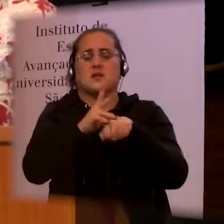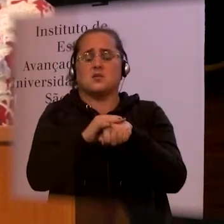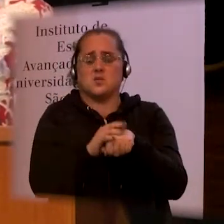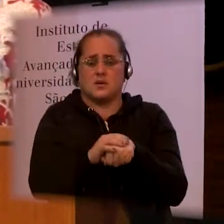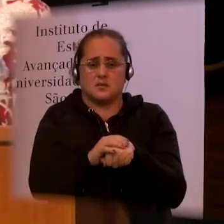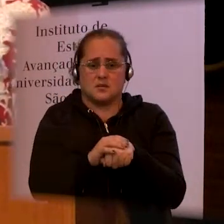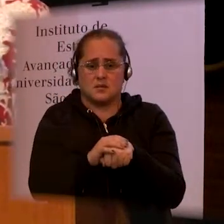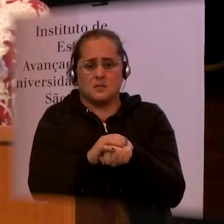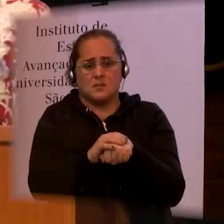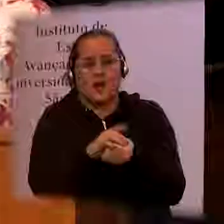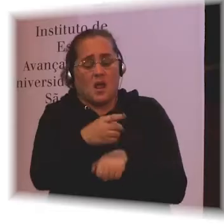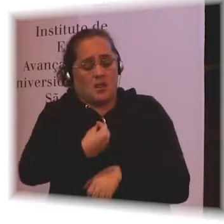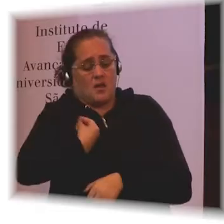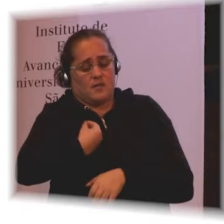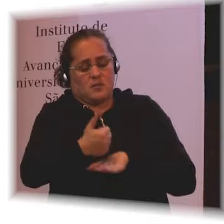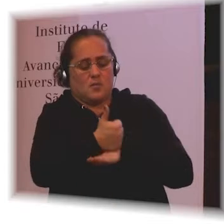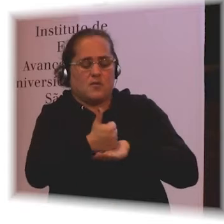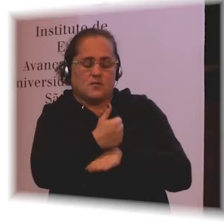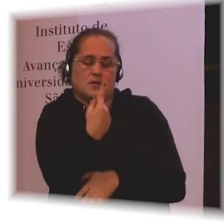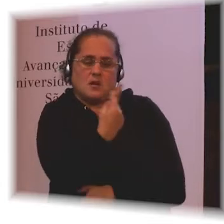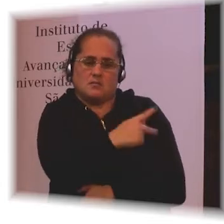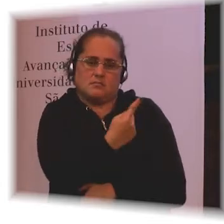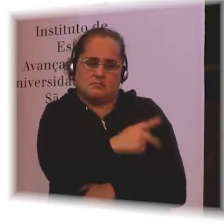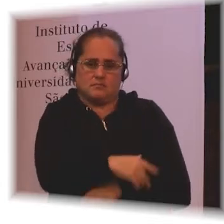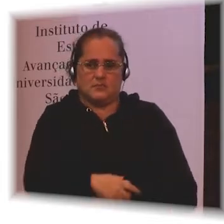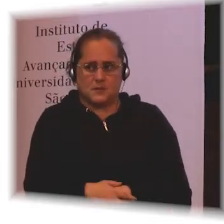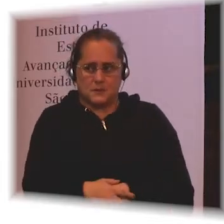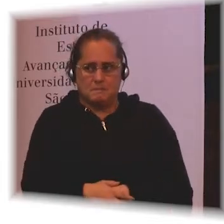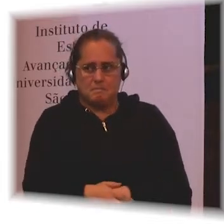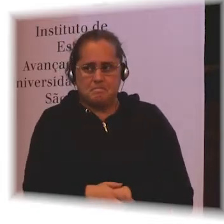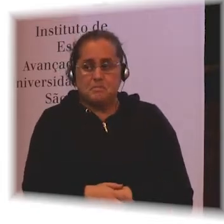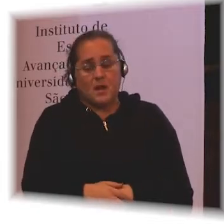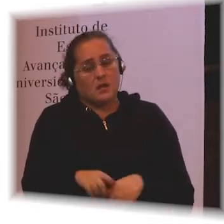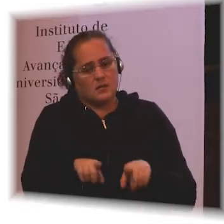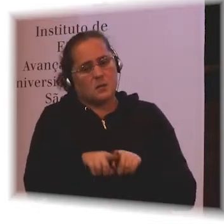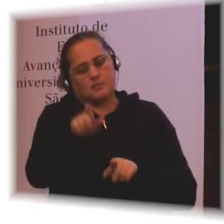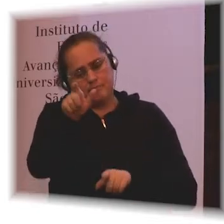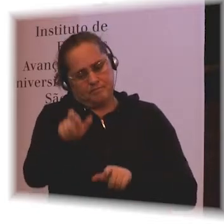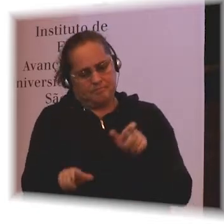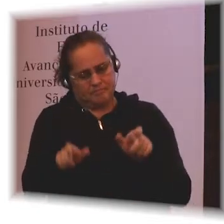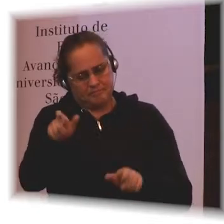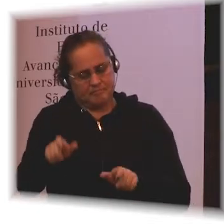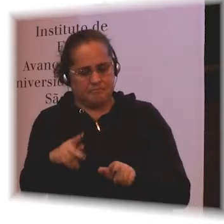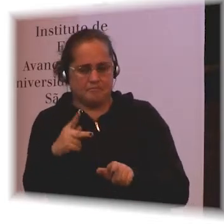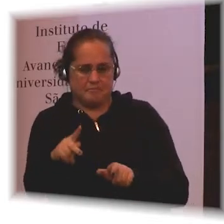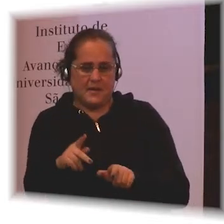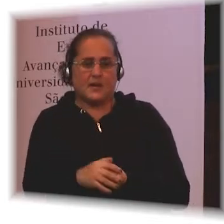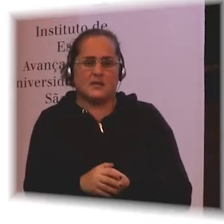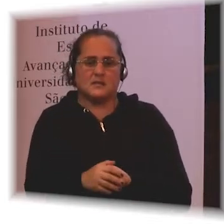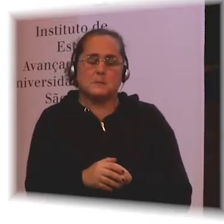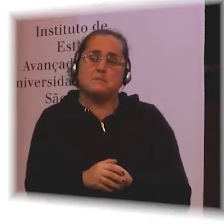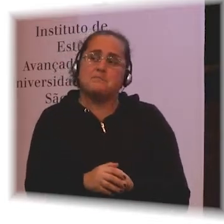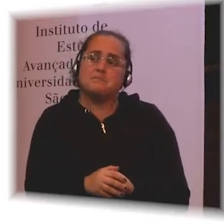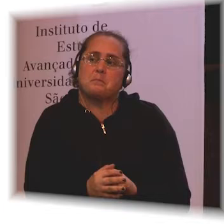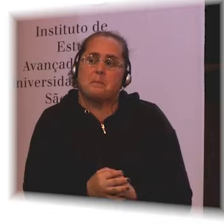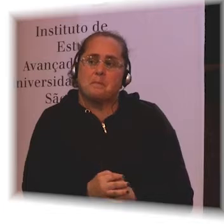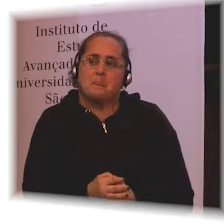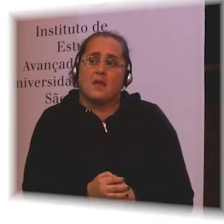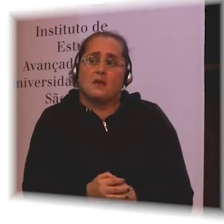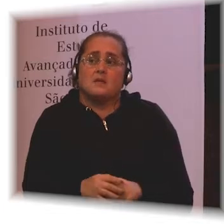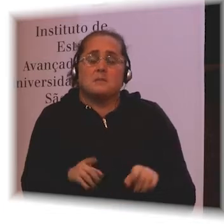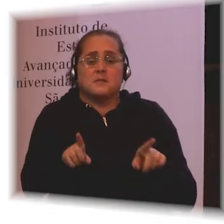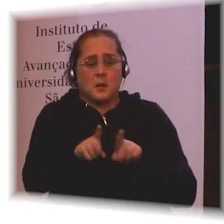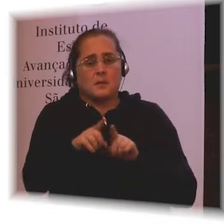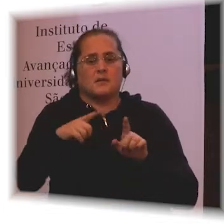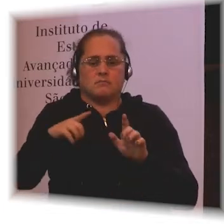interact with patients. And we're looking very broadly at the impact. At the economic impact, the social impact, the